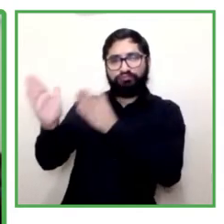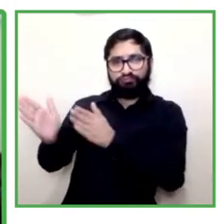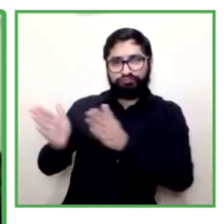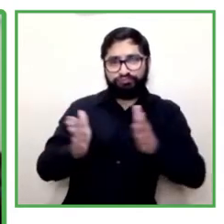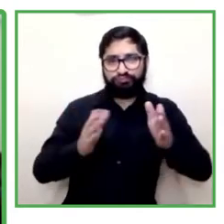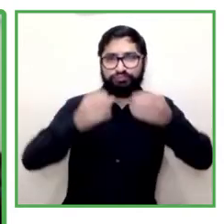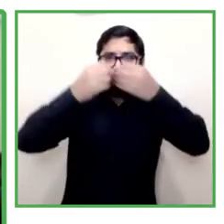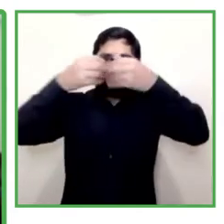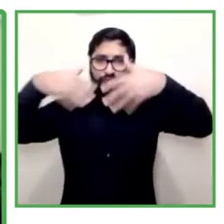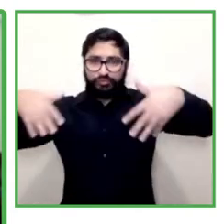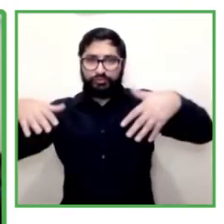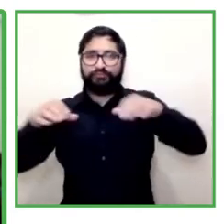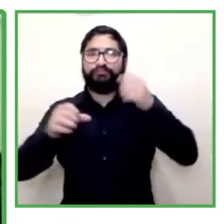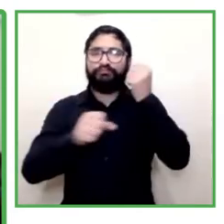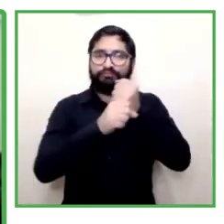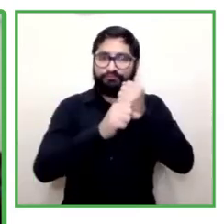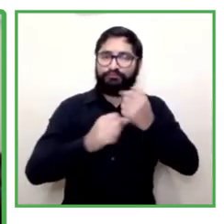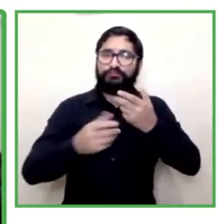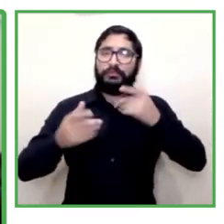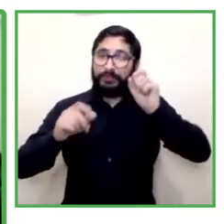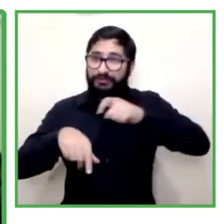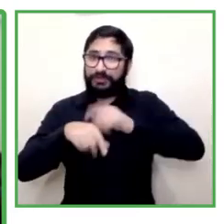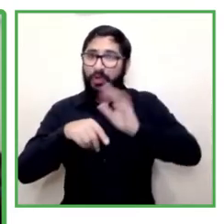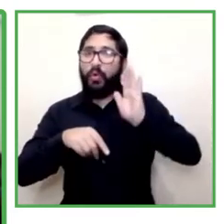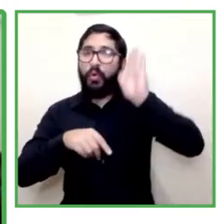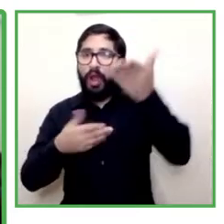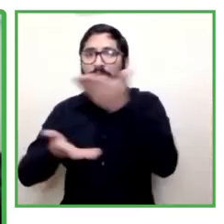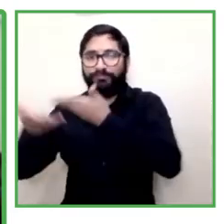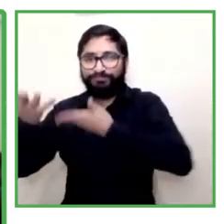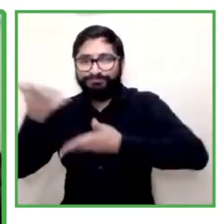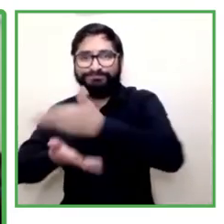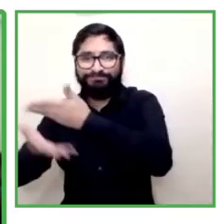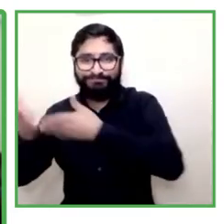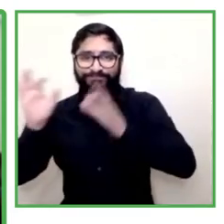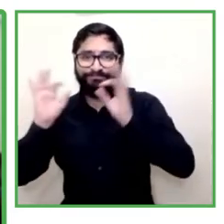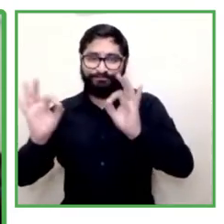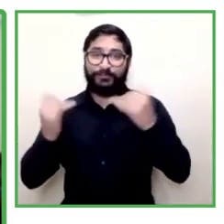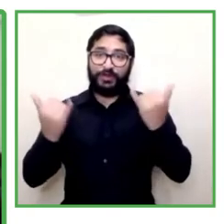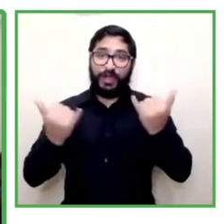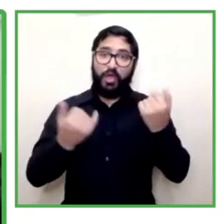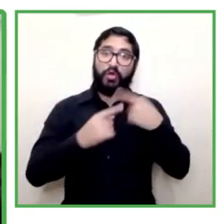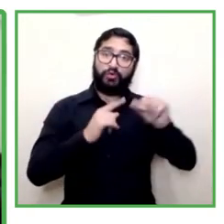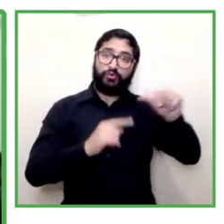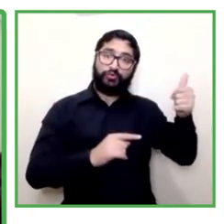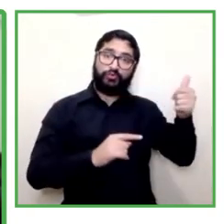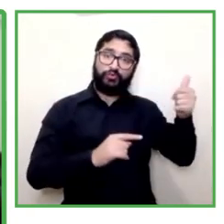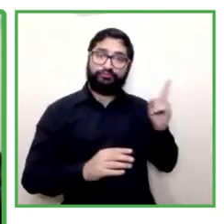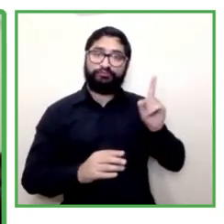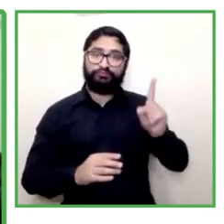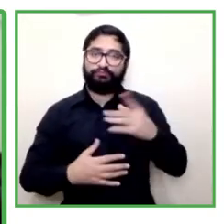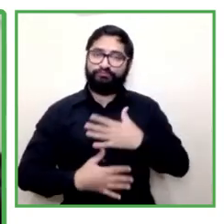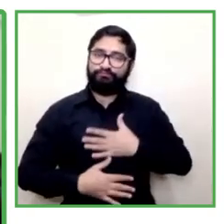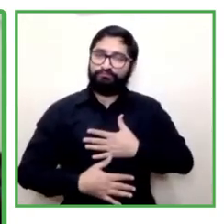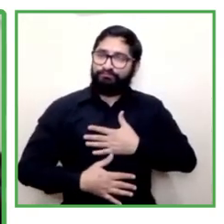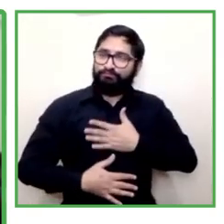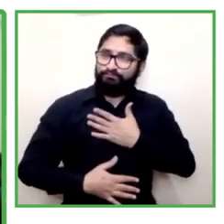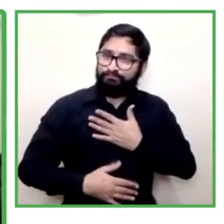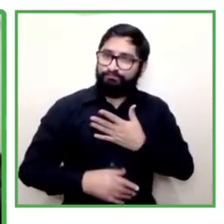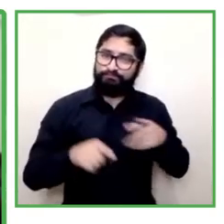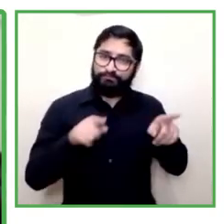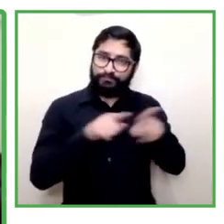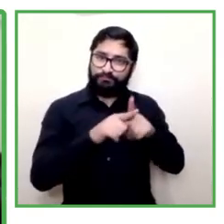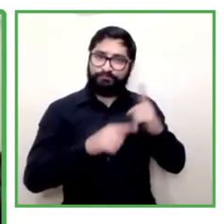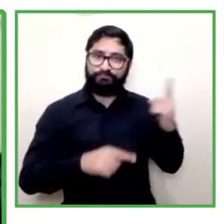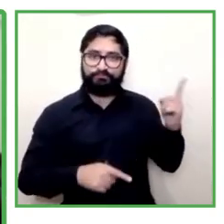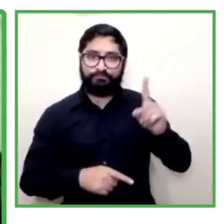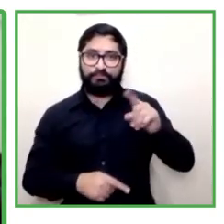world of work is going to be organized we will go back to that point in a few moments now i have the chance to present